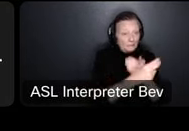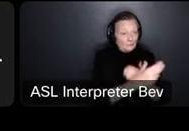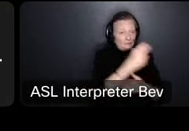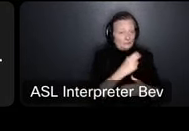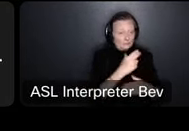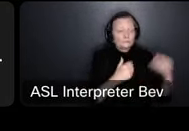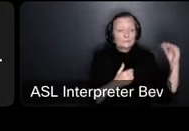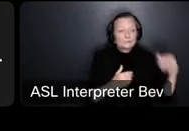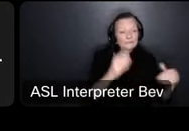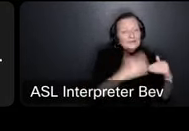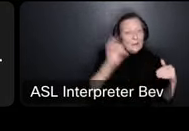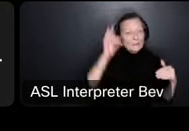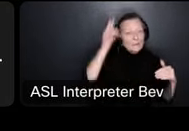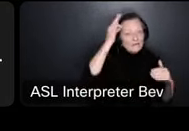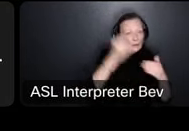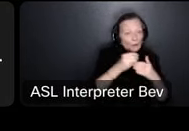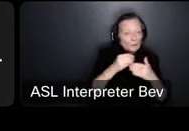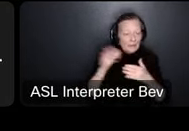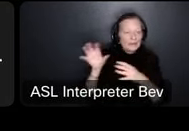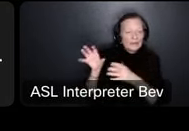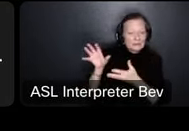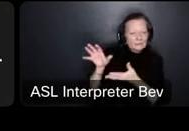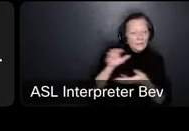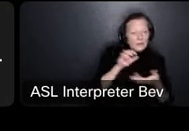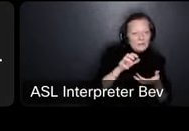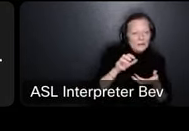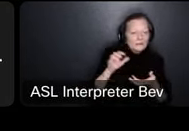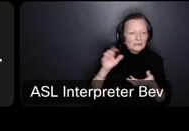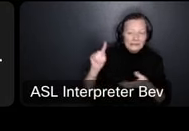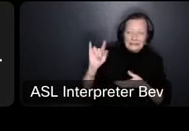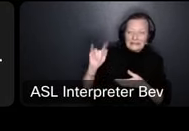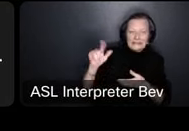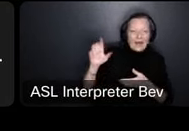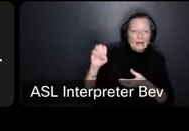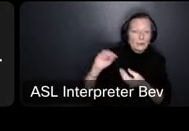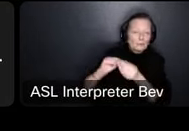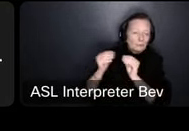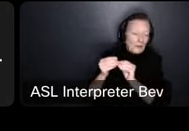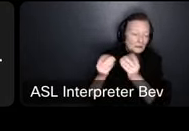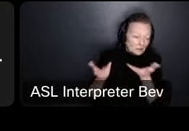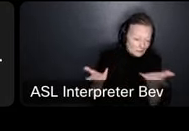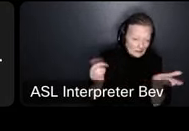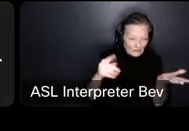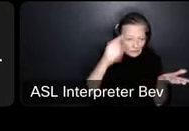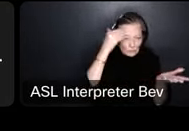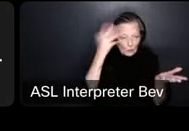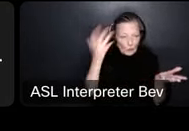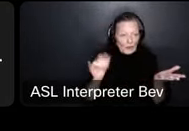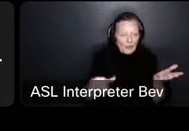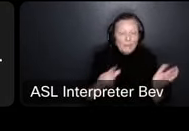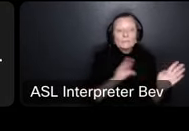federal money that comes in for those of you out there familiar with title money that's what that is so on the other side you see the expenditures